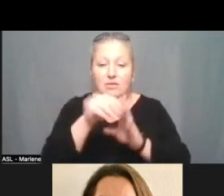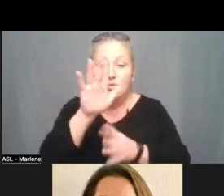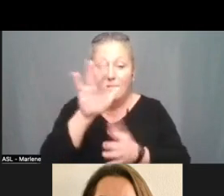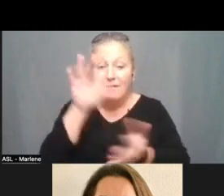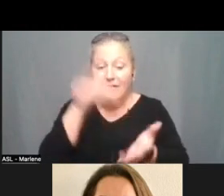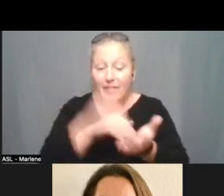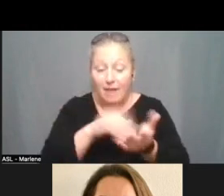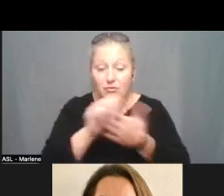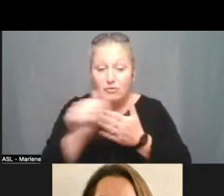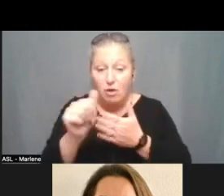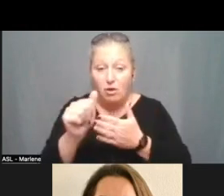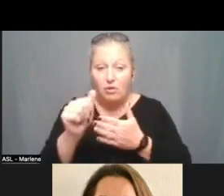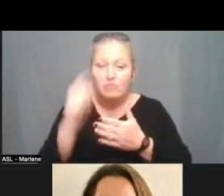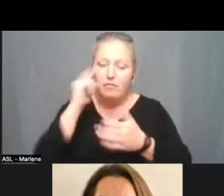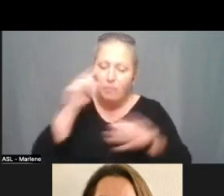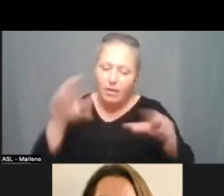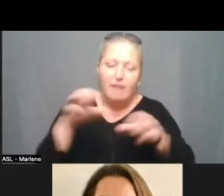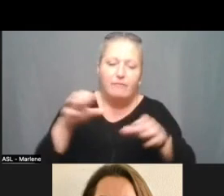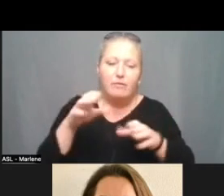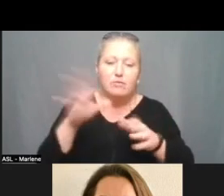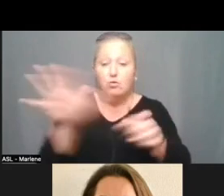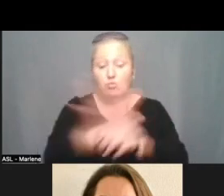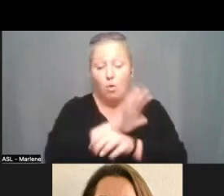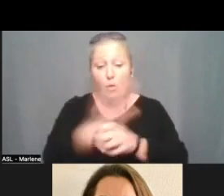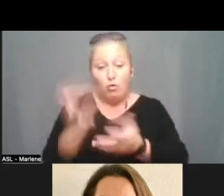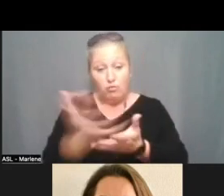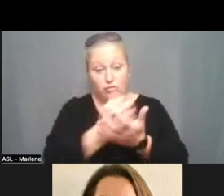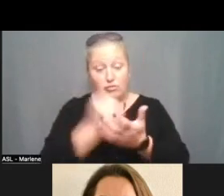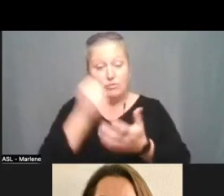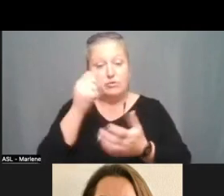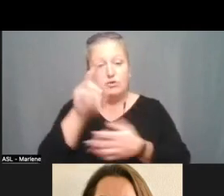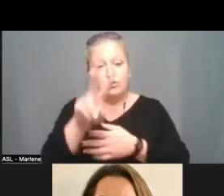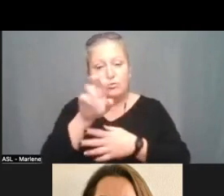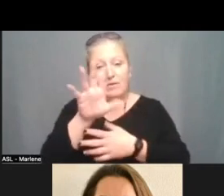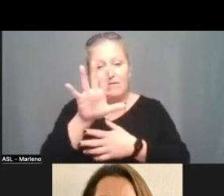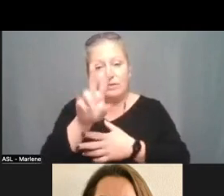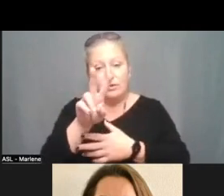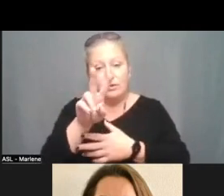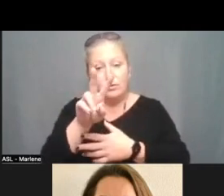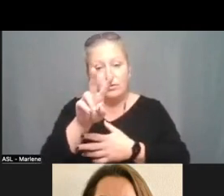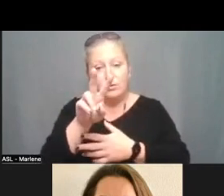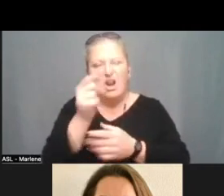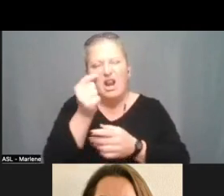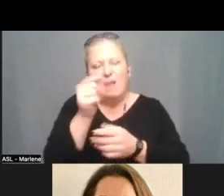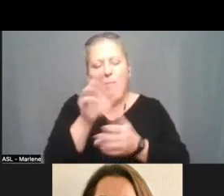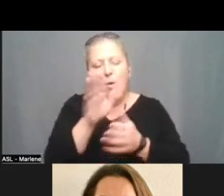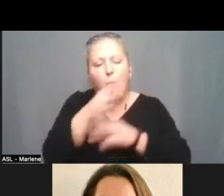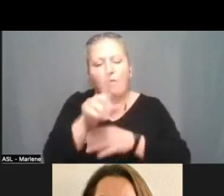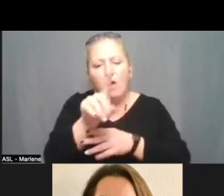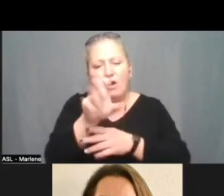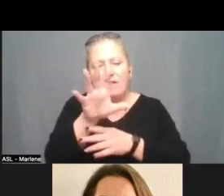kind of to the effort. So, that brought the total raise during the fundraiser to 152, a little over $152,000.